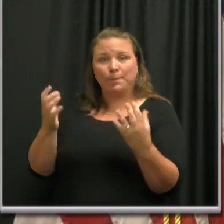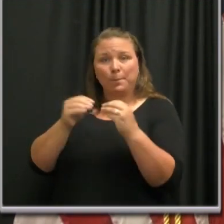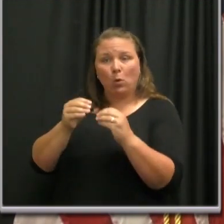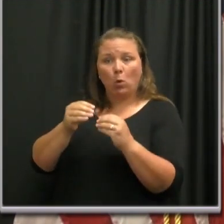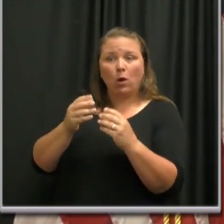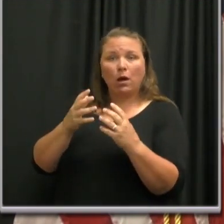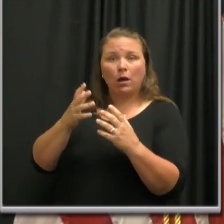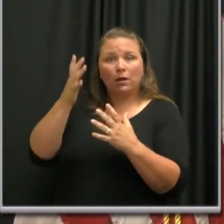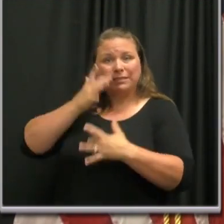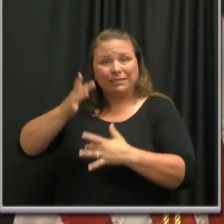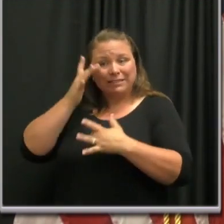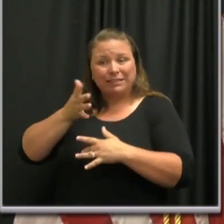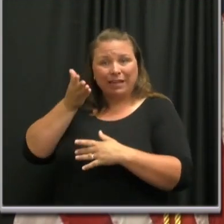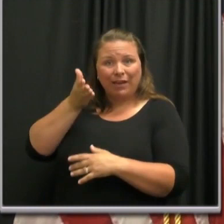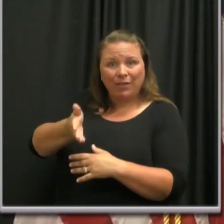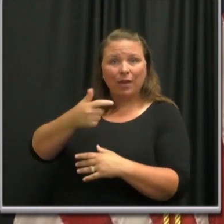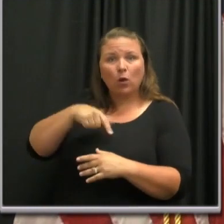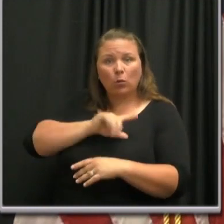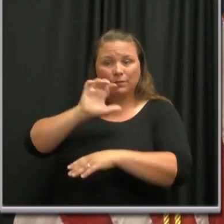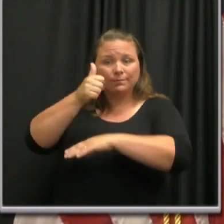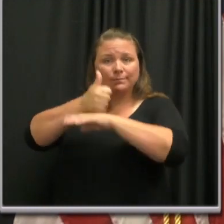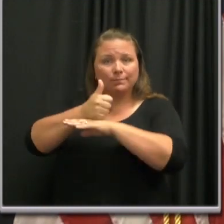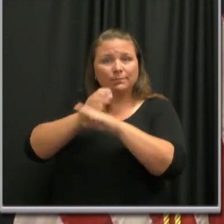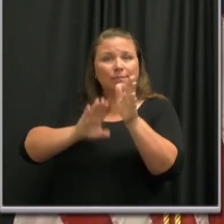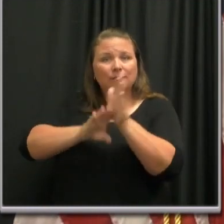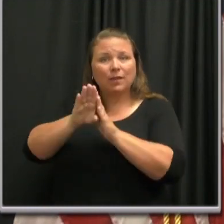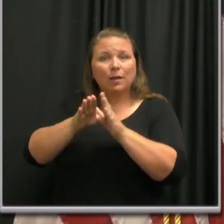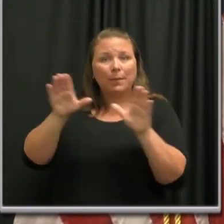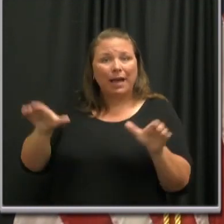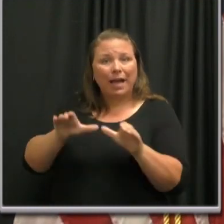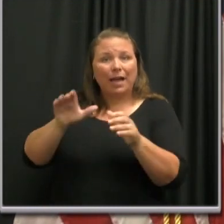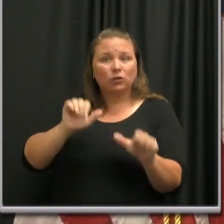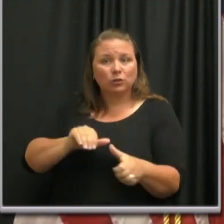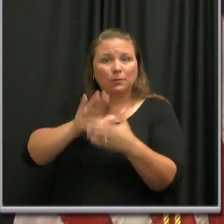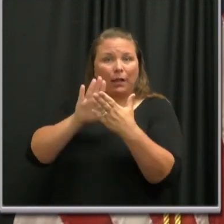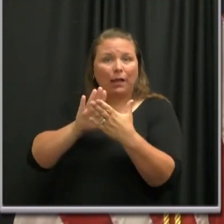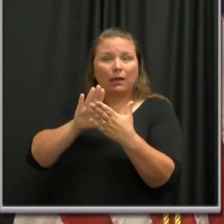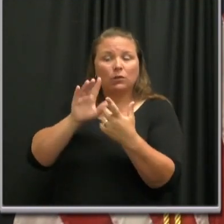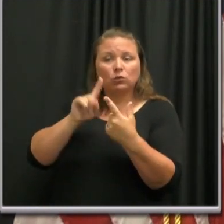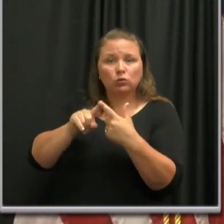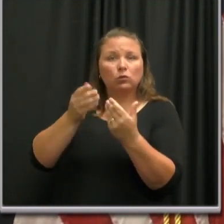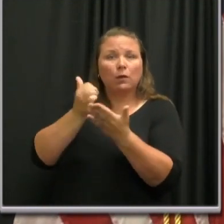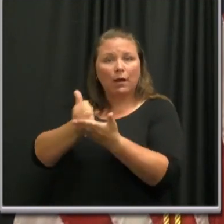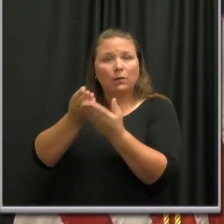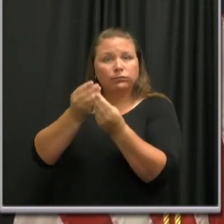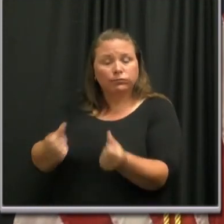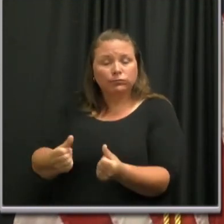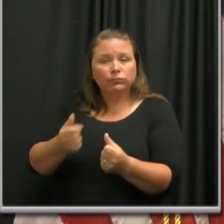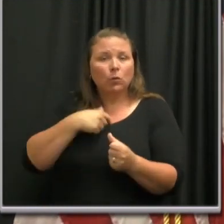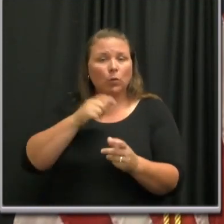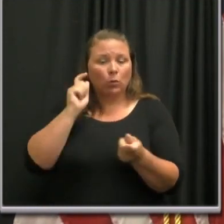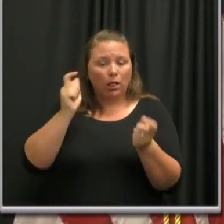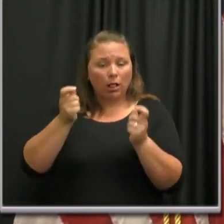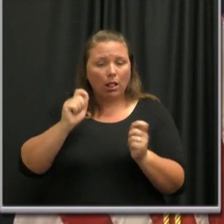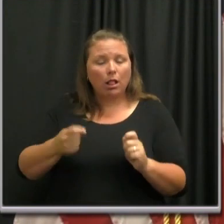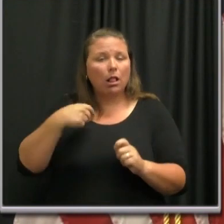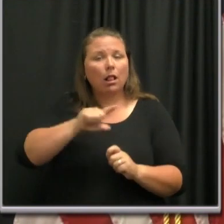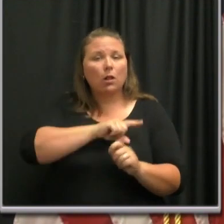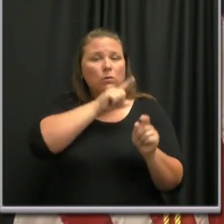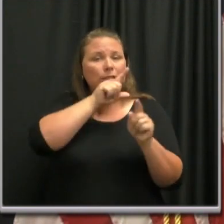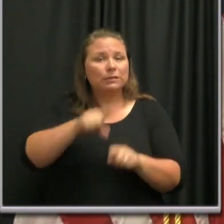developed an action plan to address underlying drivers of the disease prevalence. We will continue to modify our current